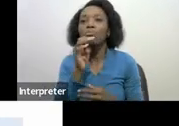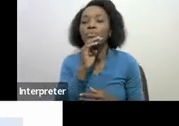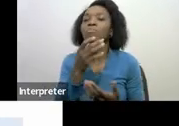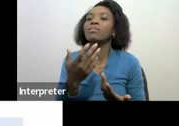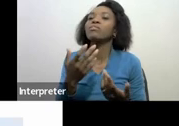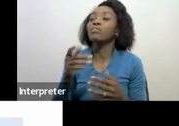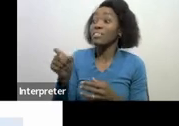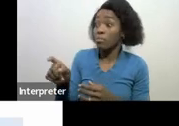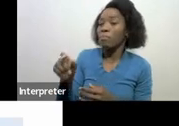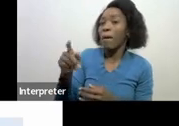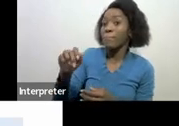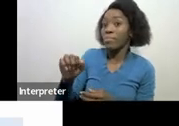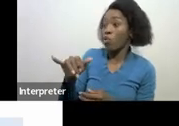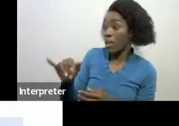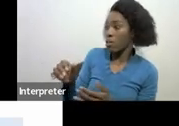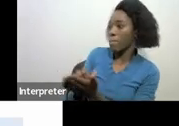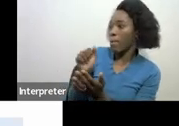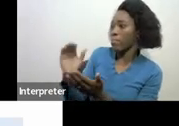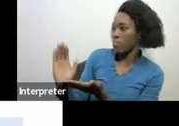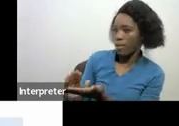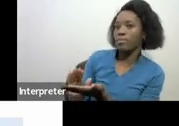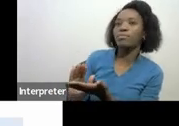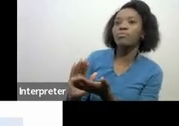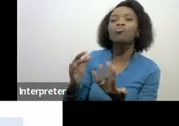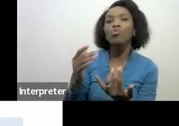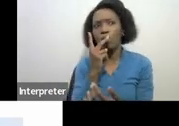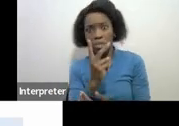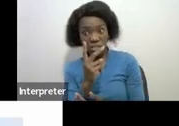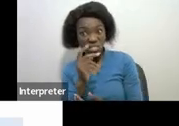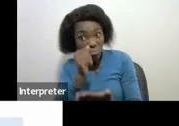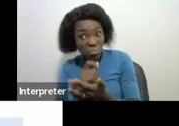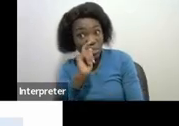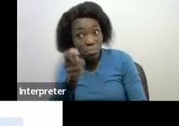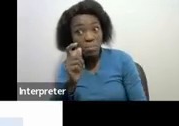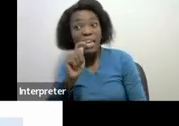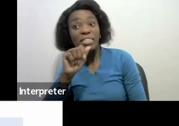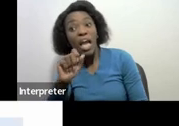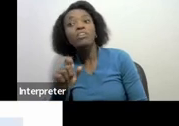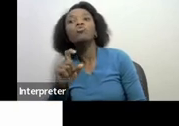will see if you are liable to pay SARS or if SARS is liable to pay you